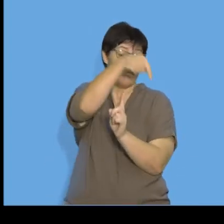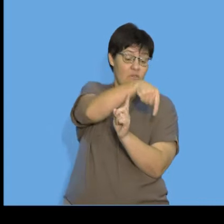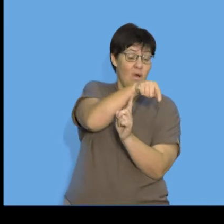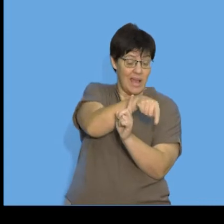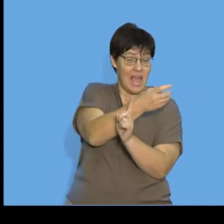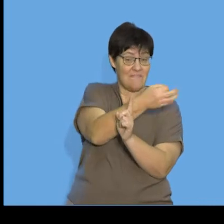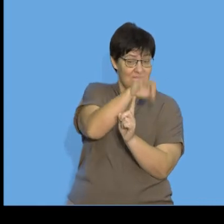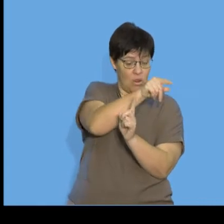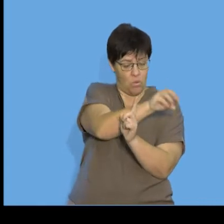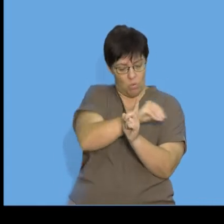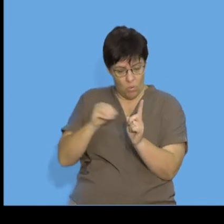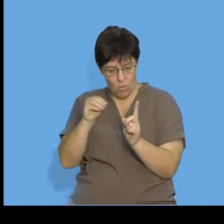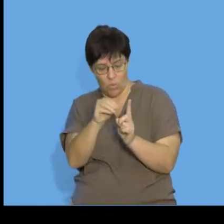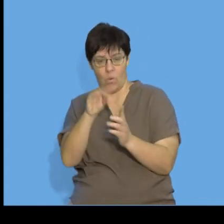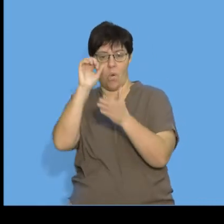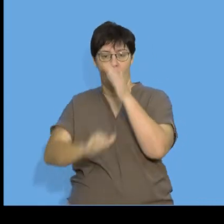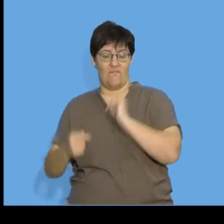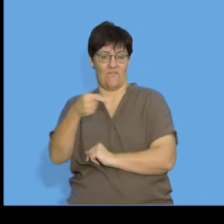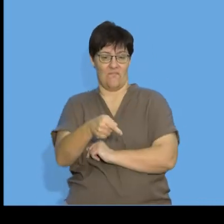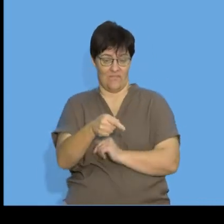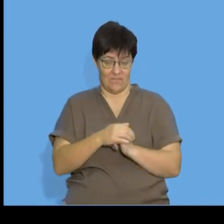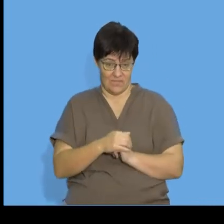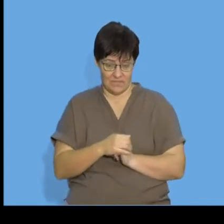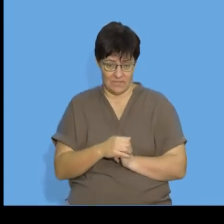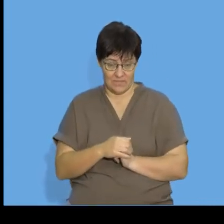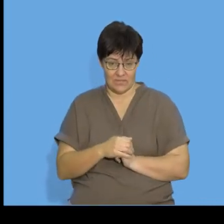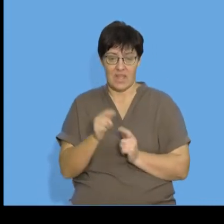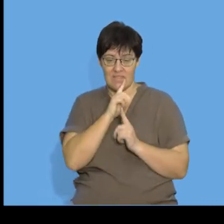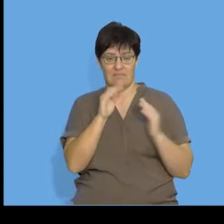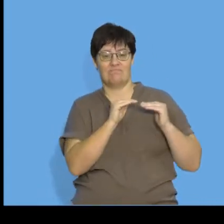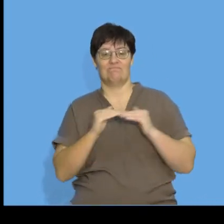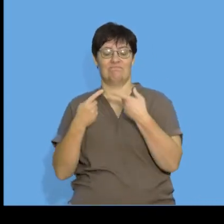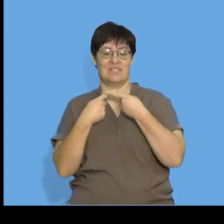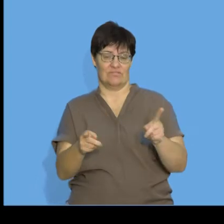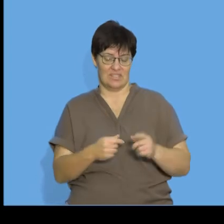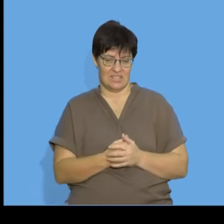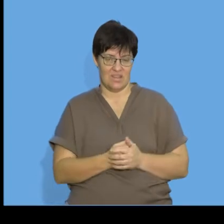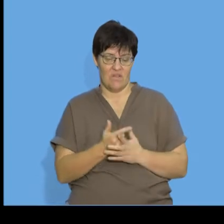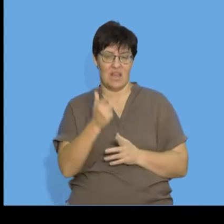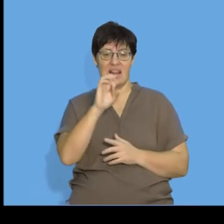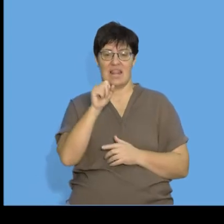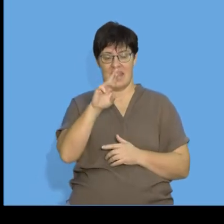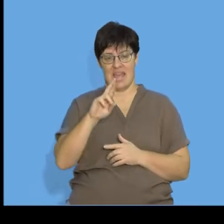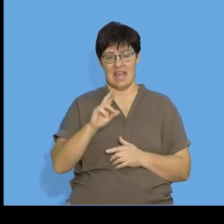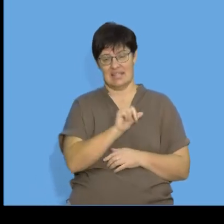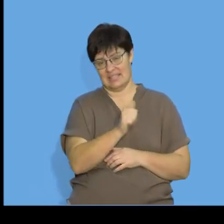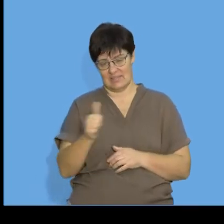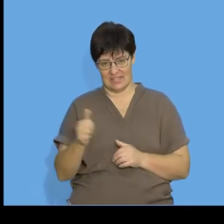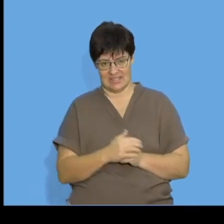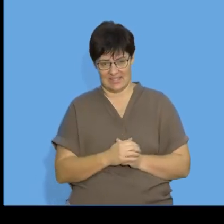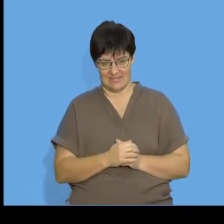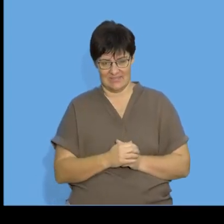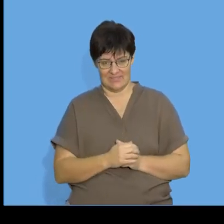before it. That is the common difference of a linear sequence.